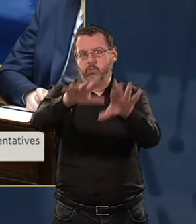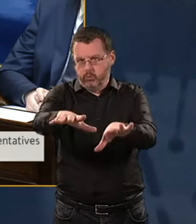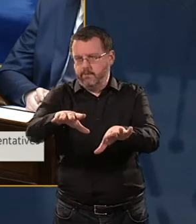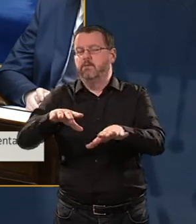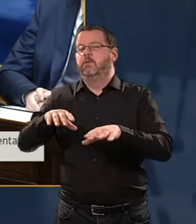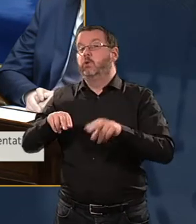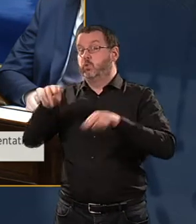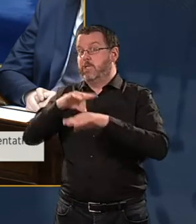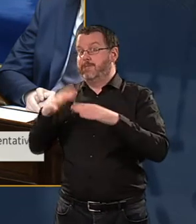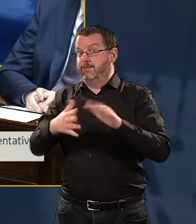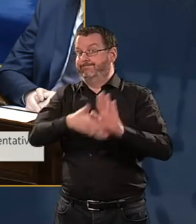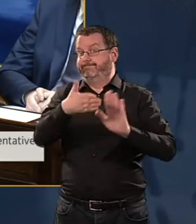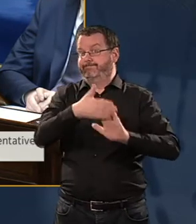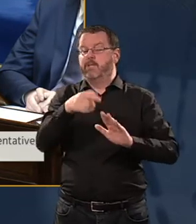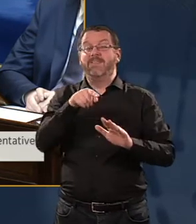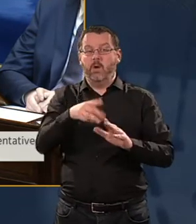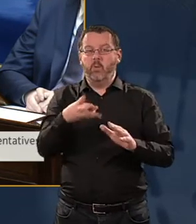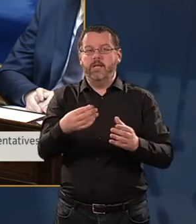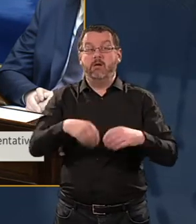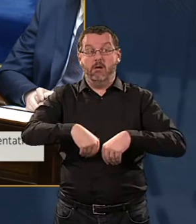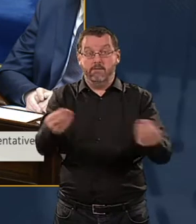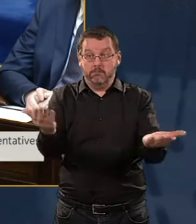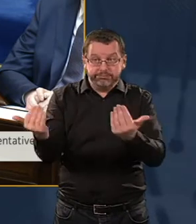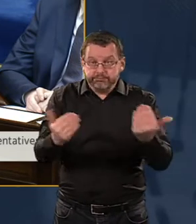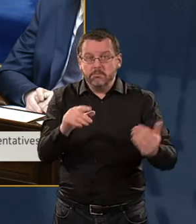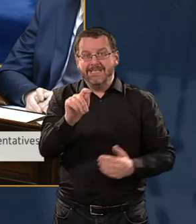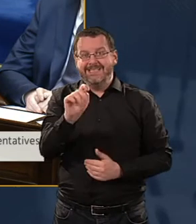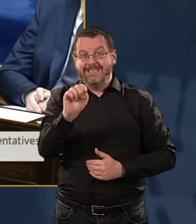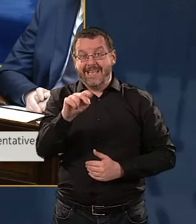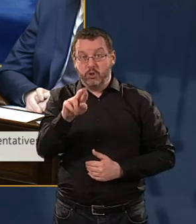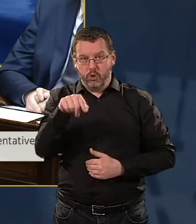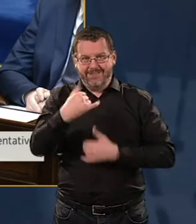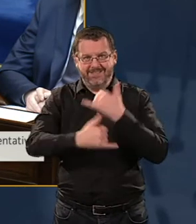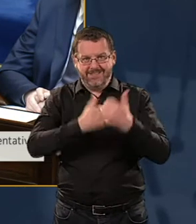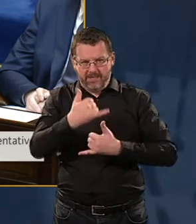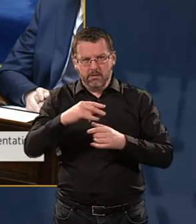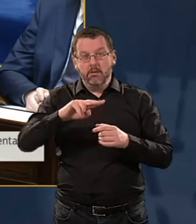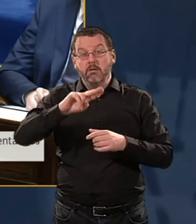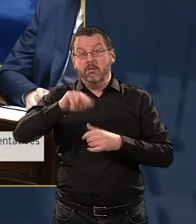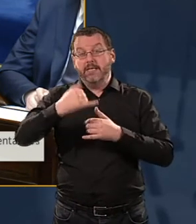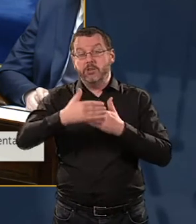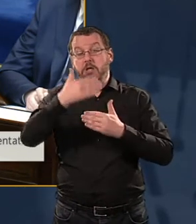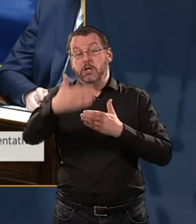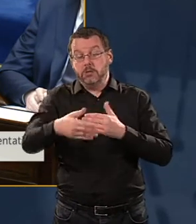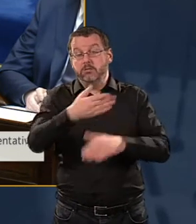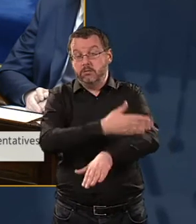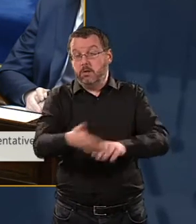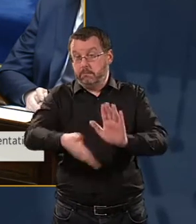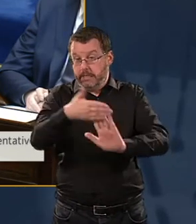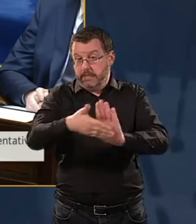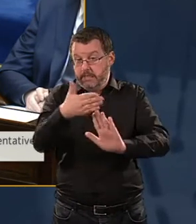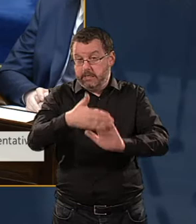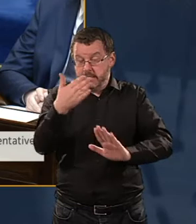new hospital, anticipate that going to tender this year, and I'd expect going to construction next year. Then the others have to move into